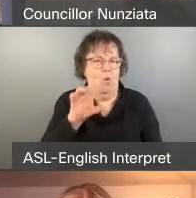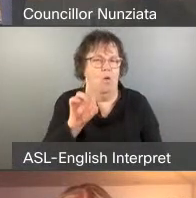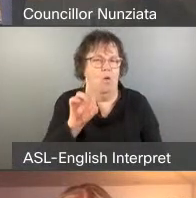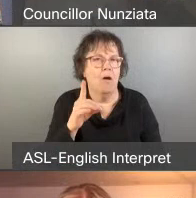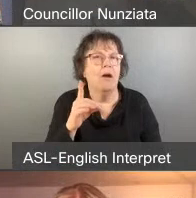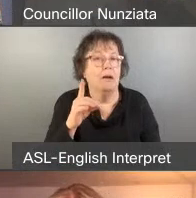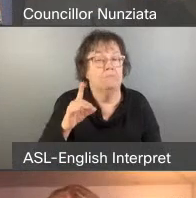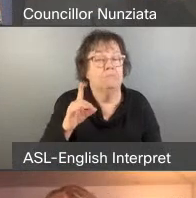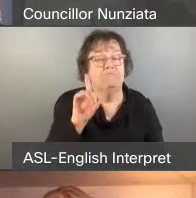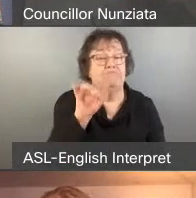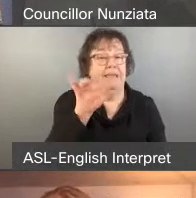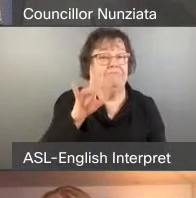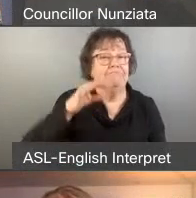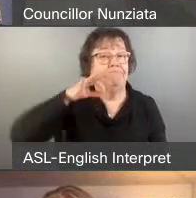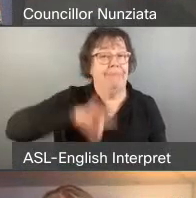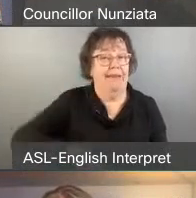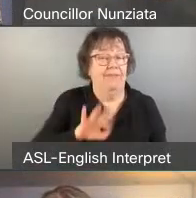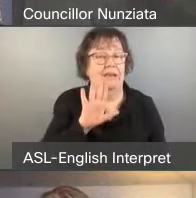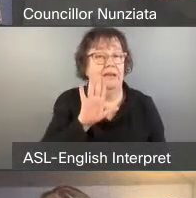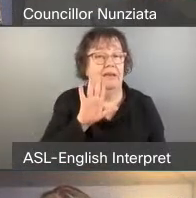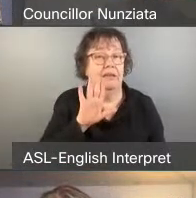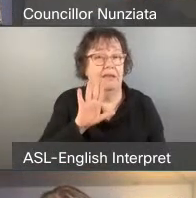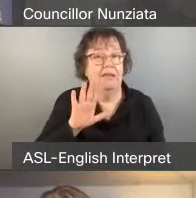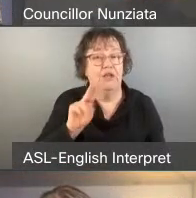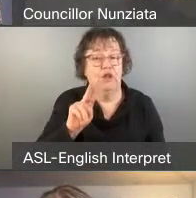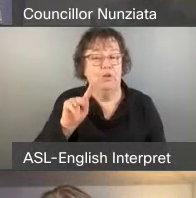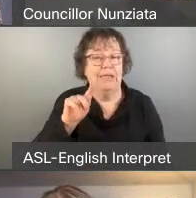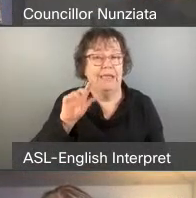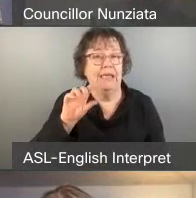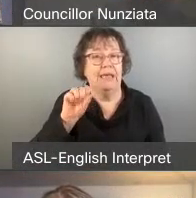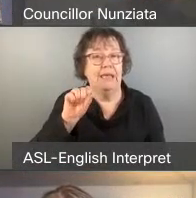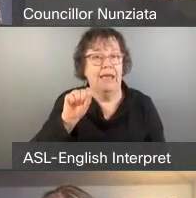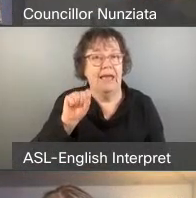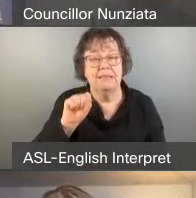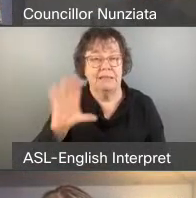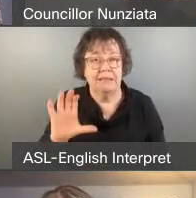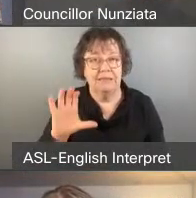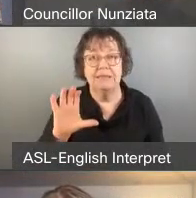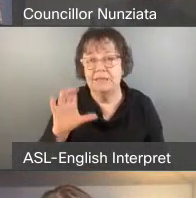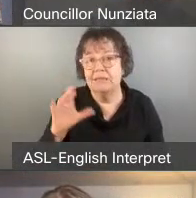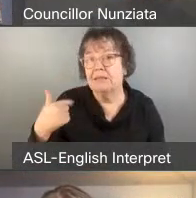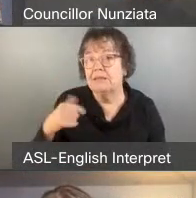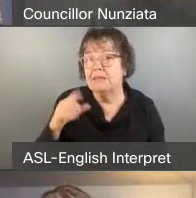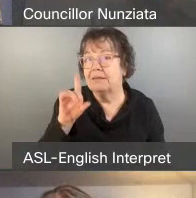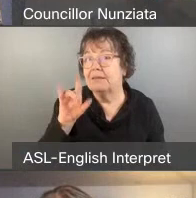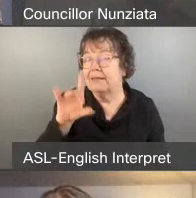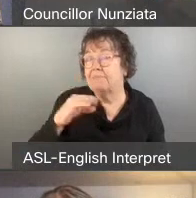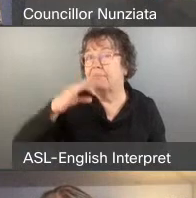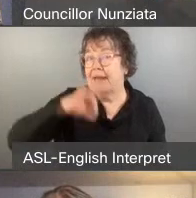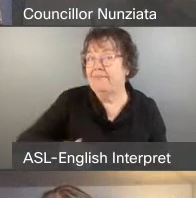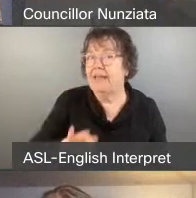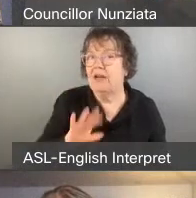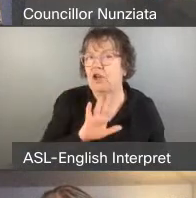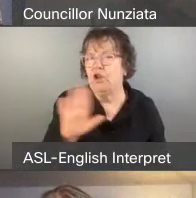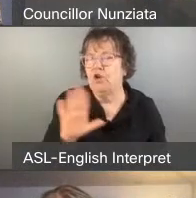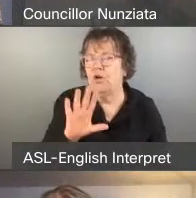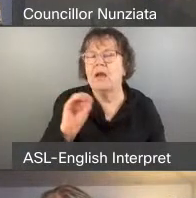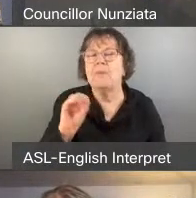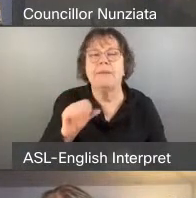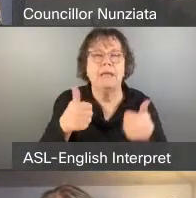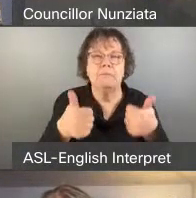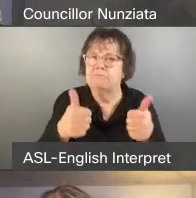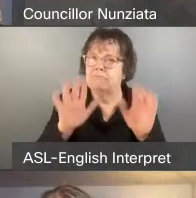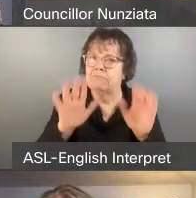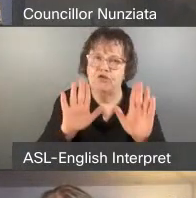location at UTSC, which I think you are really doing, your company is doing a great, great,